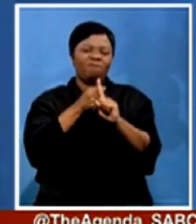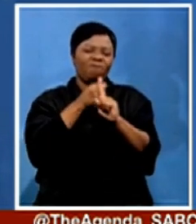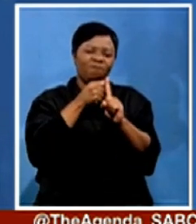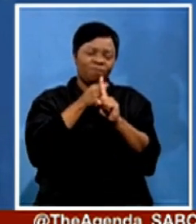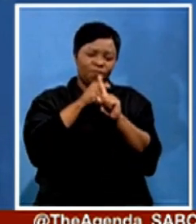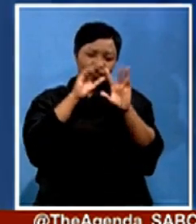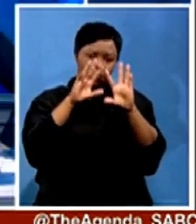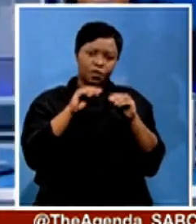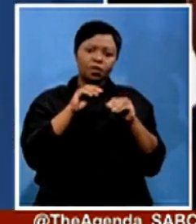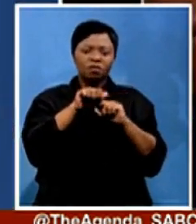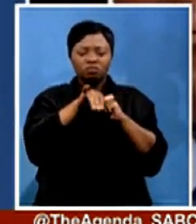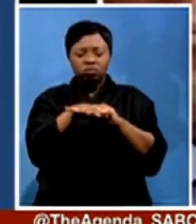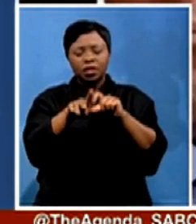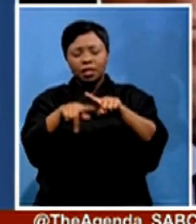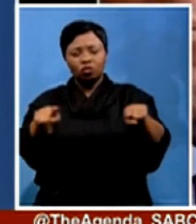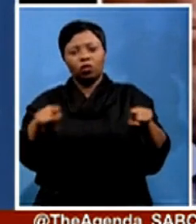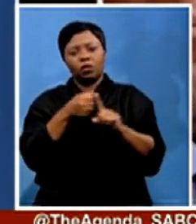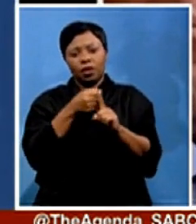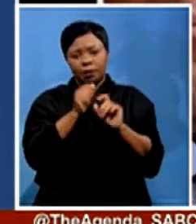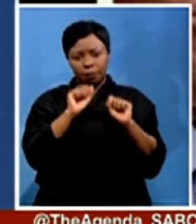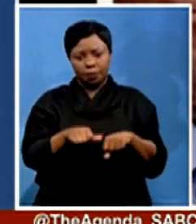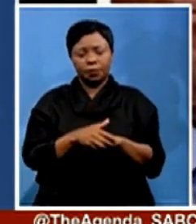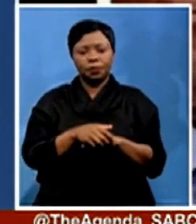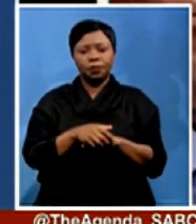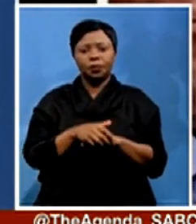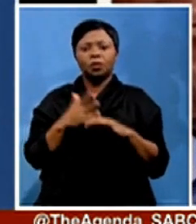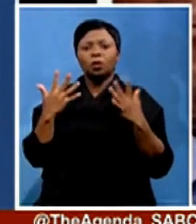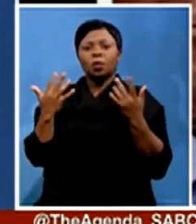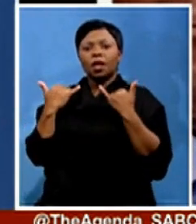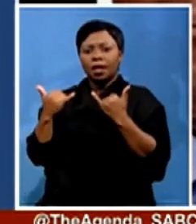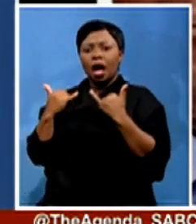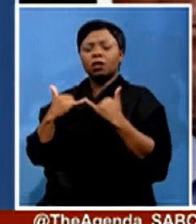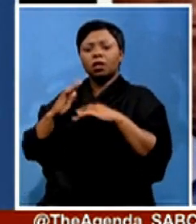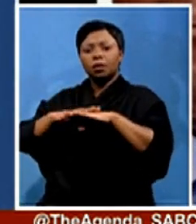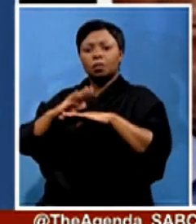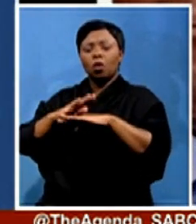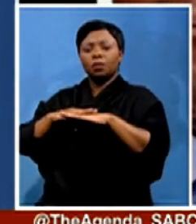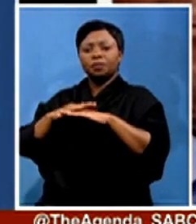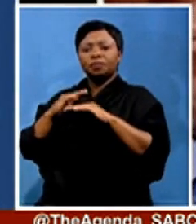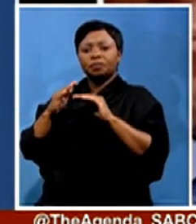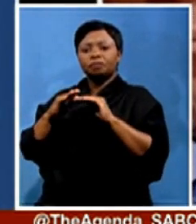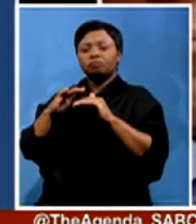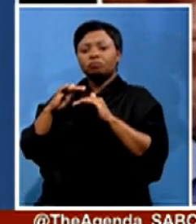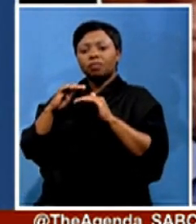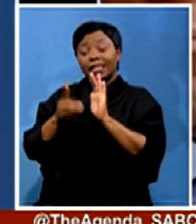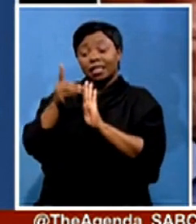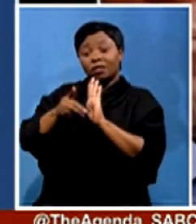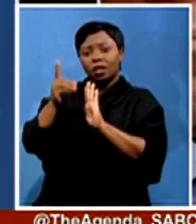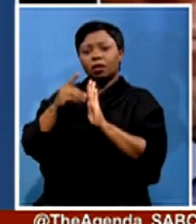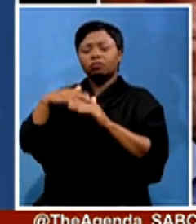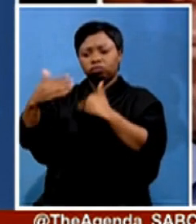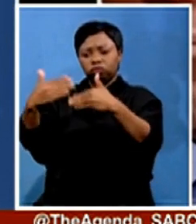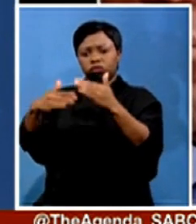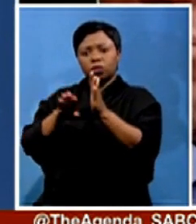order to scale up vaccine research, scale up vaccine development, scale up vaccine manufacturing on the